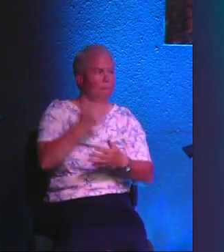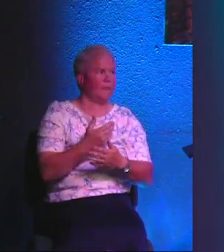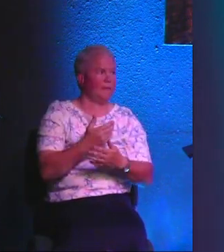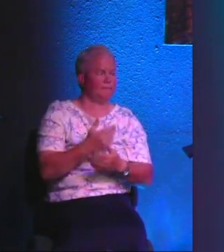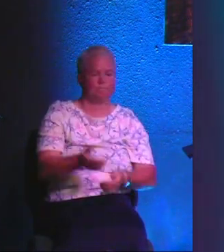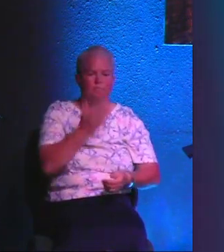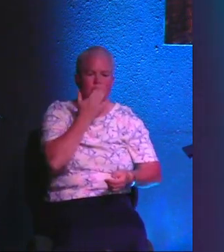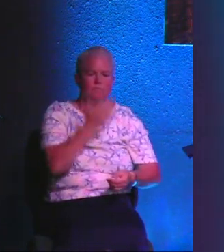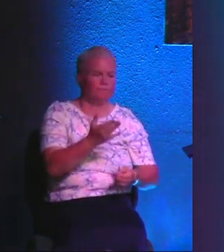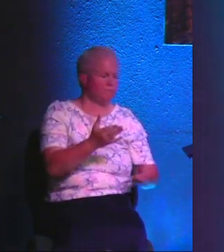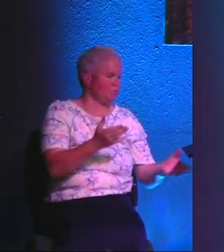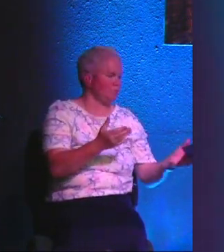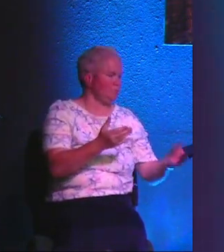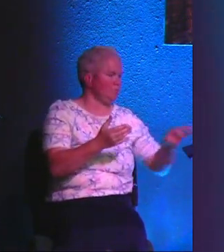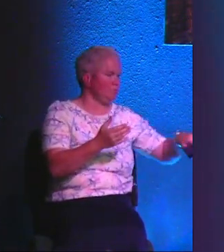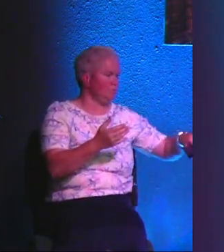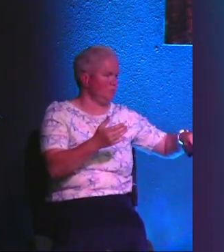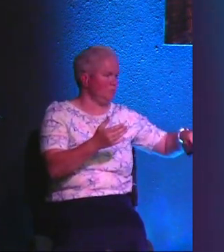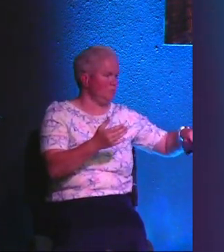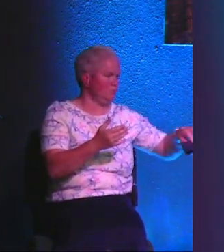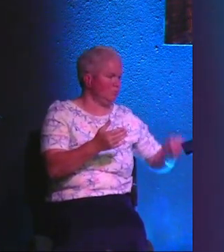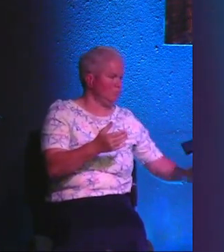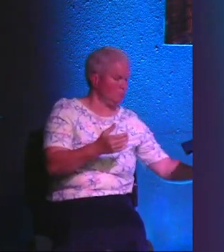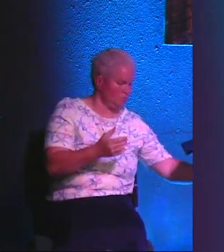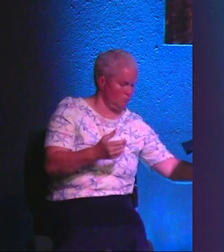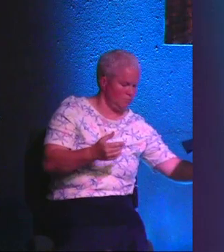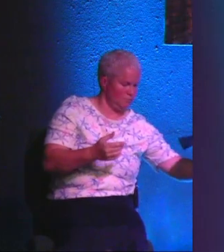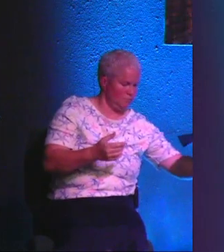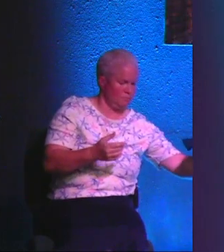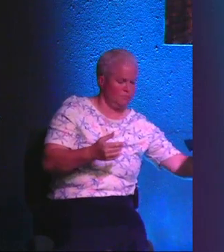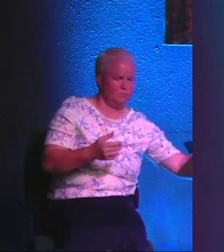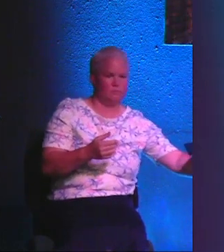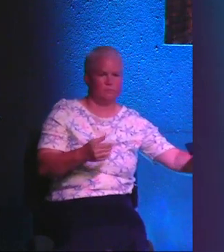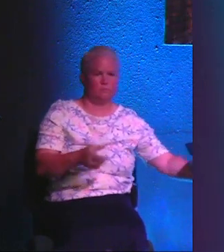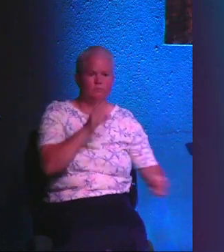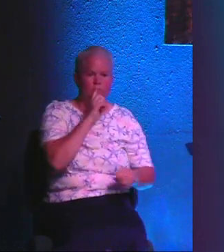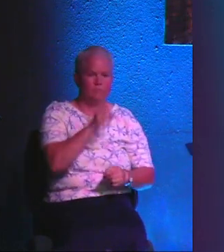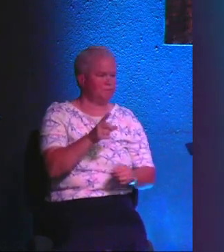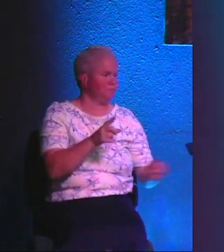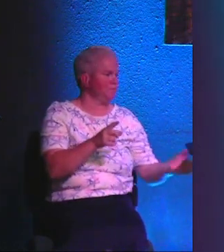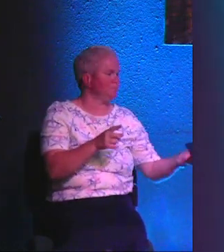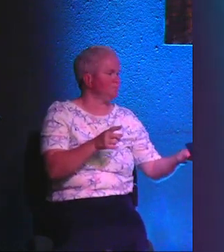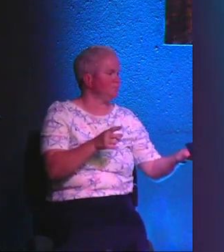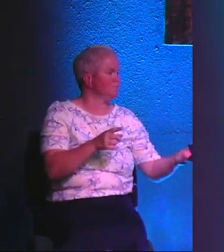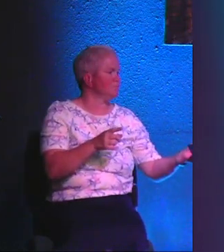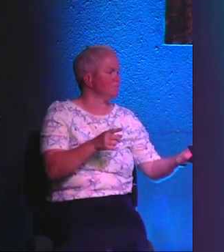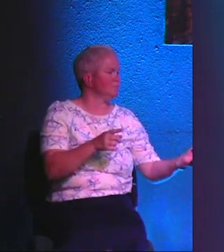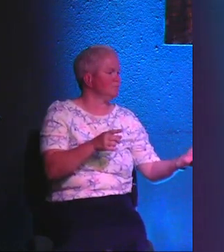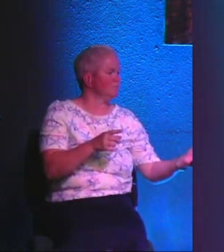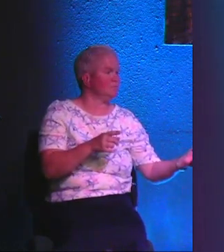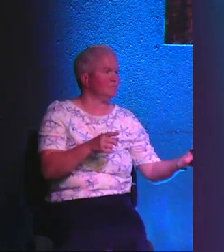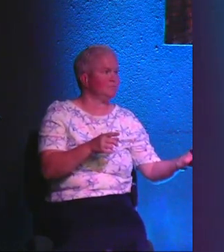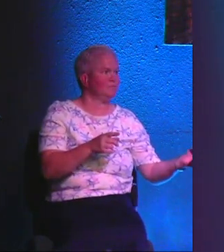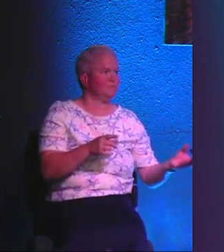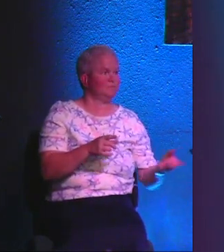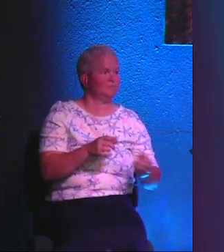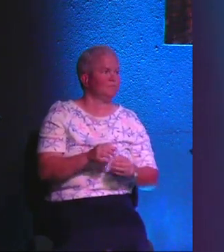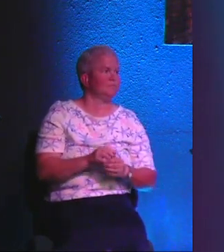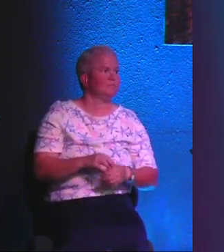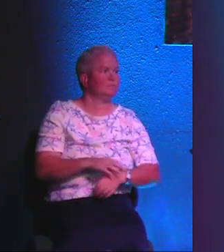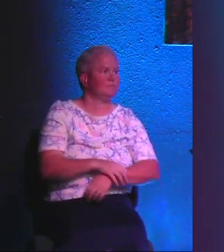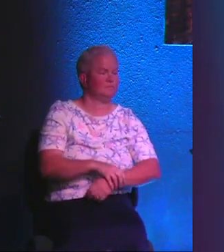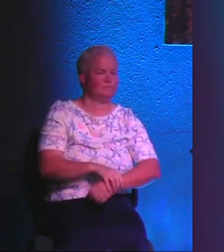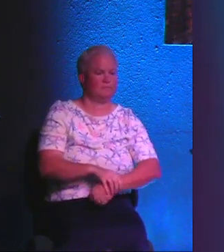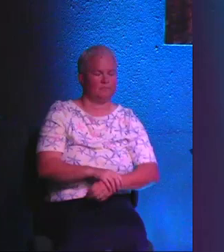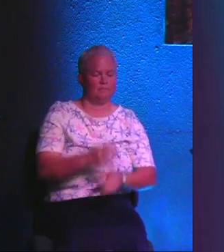hands. Hands, thank you for being so interactive without really being prompted. Maybe a little bit.